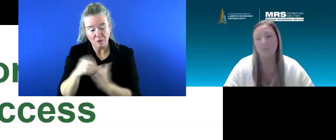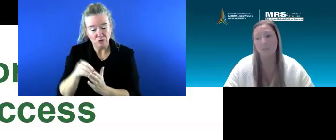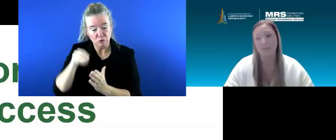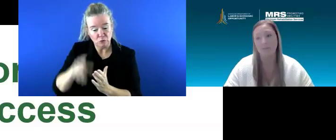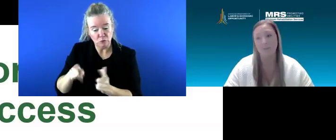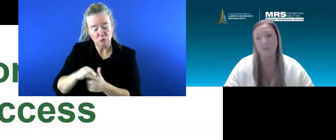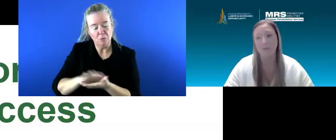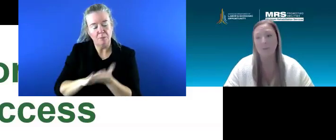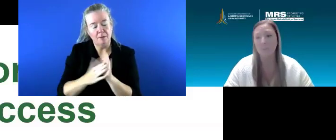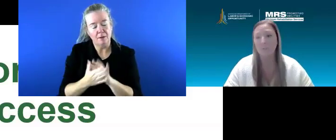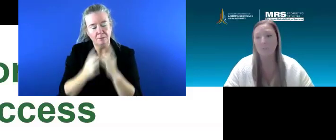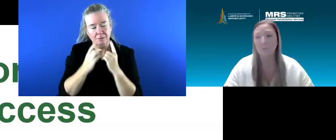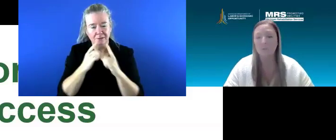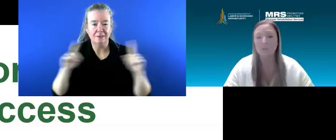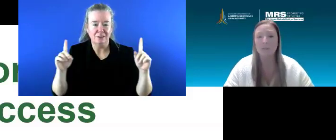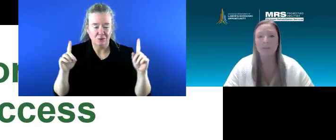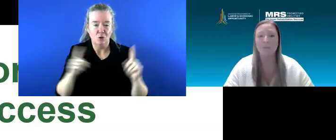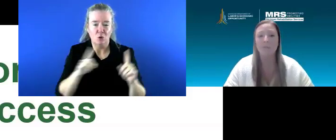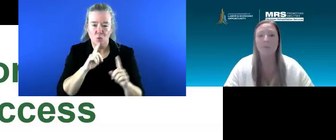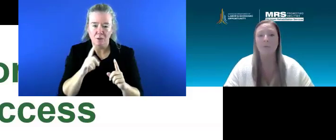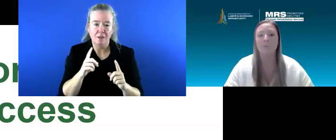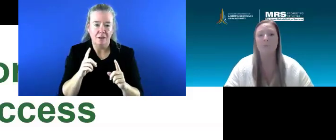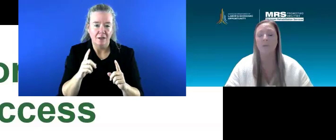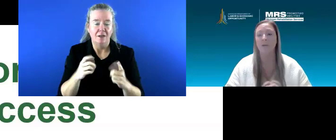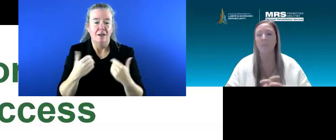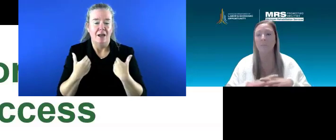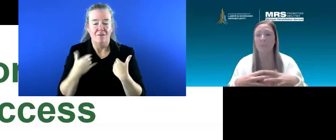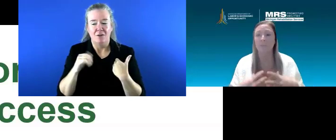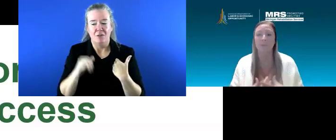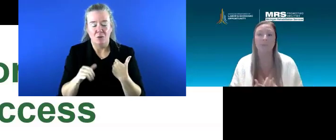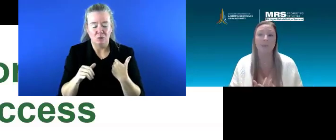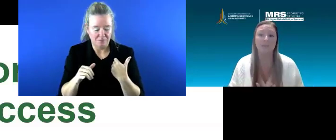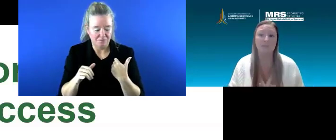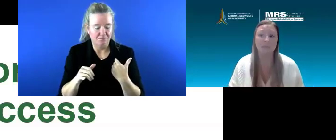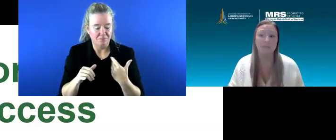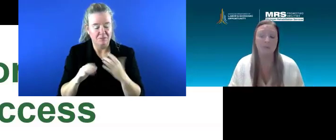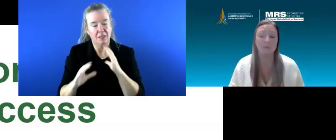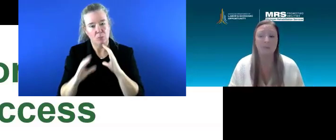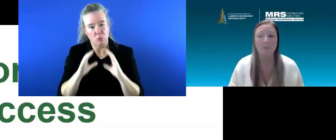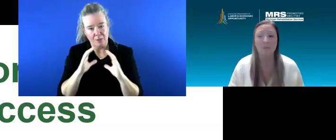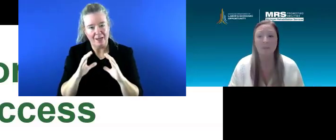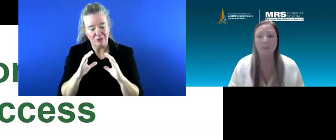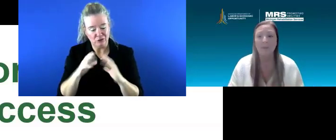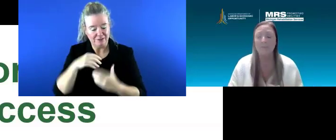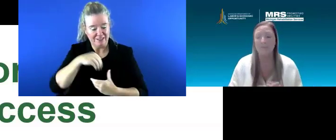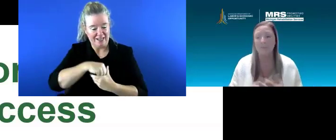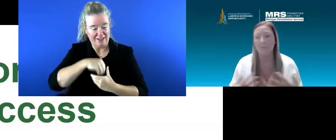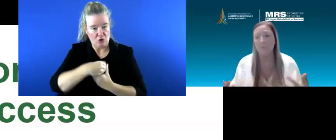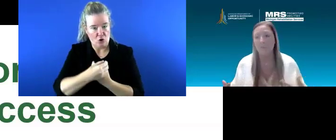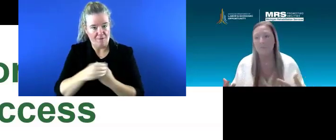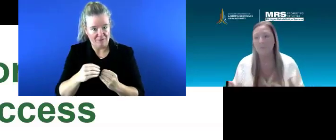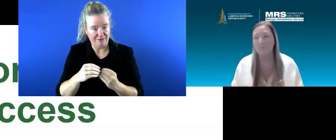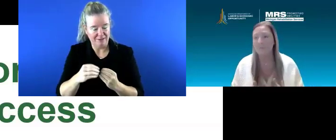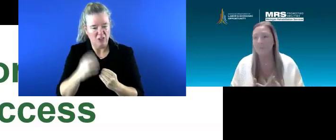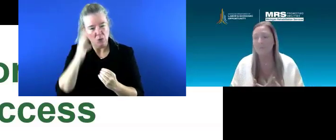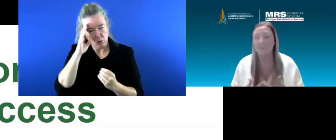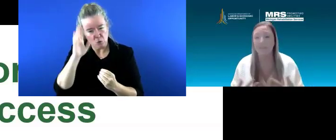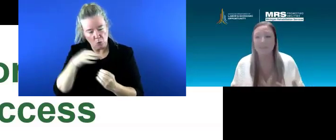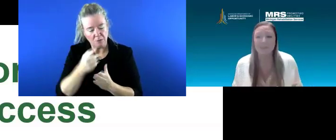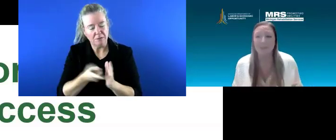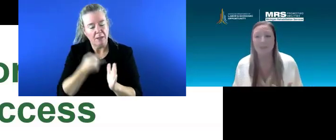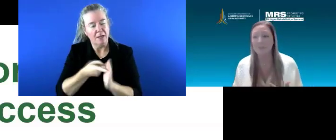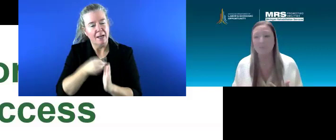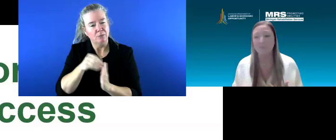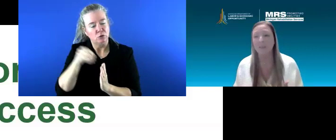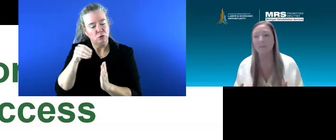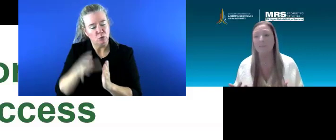be successful. We're really having those, the communications internally, because as you know, students, they